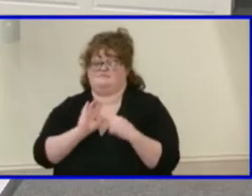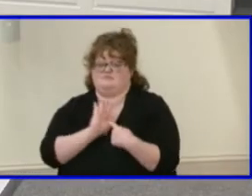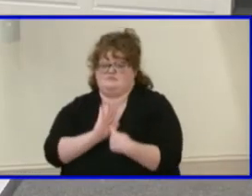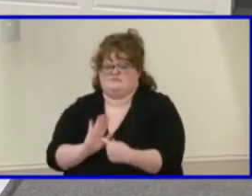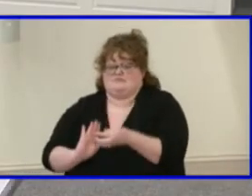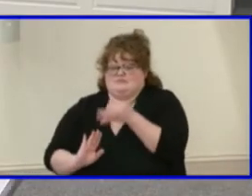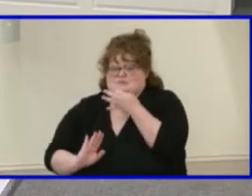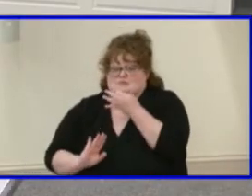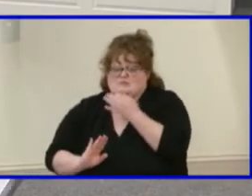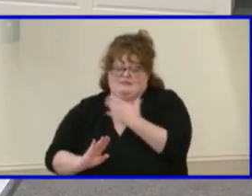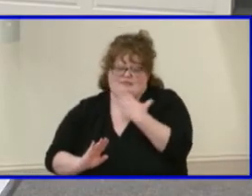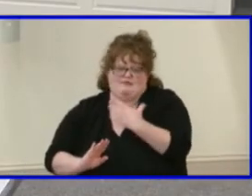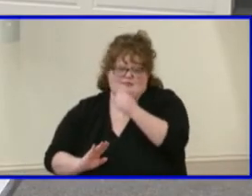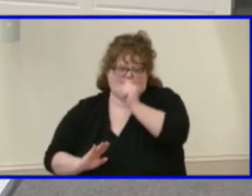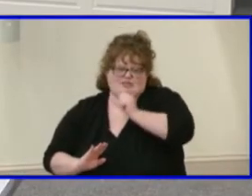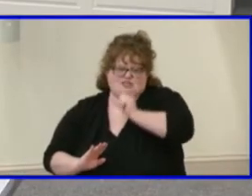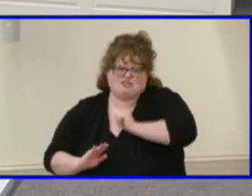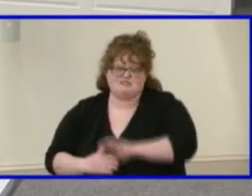patience.